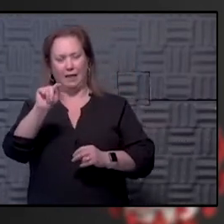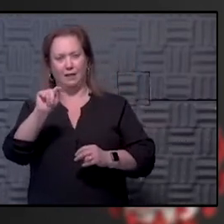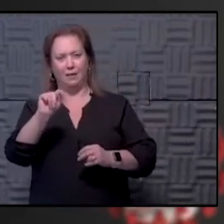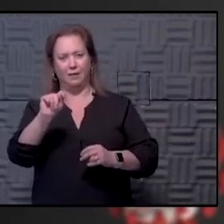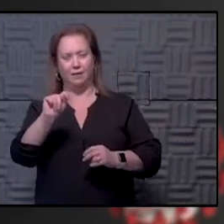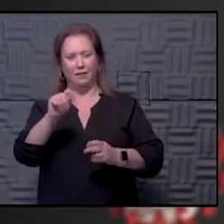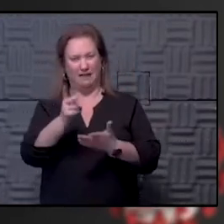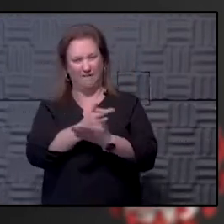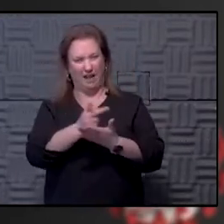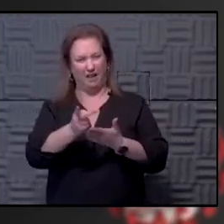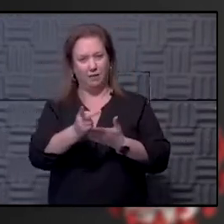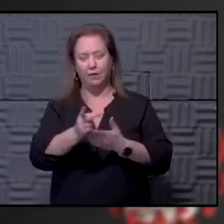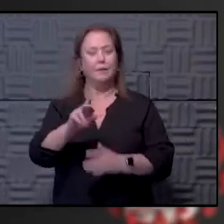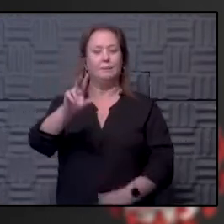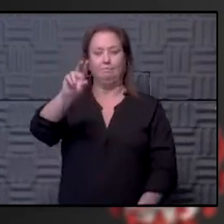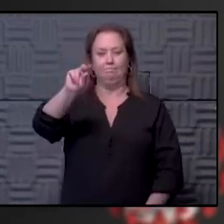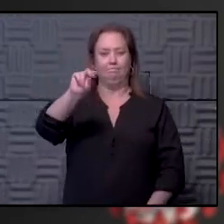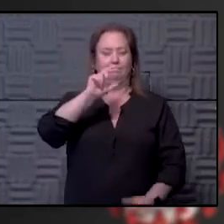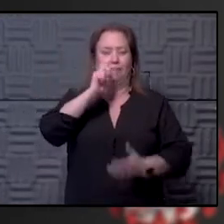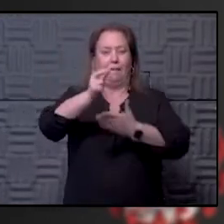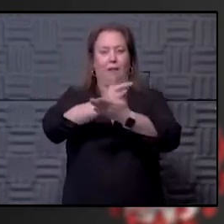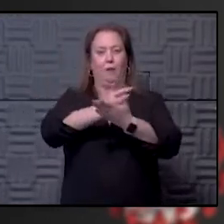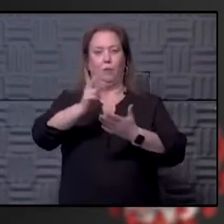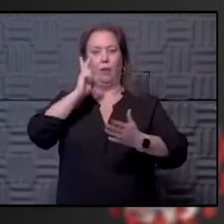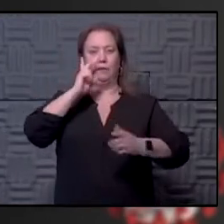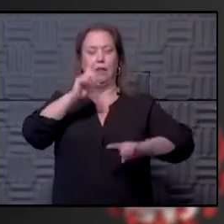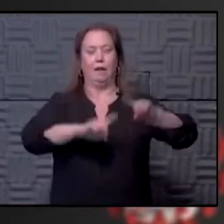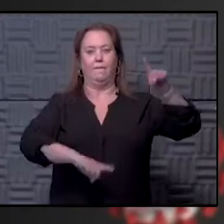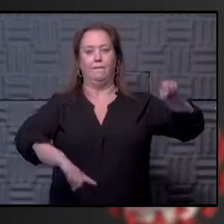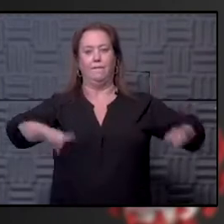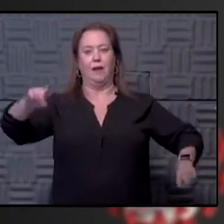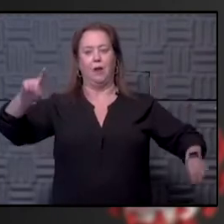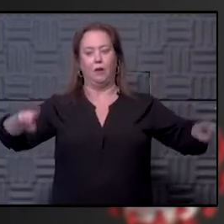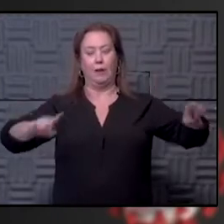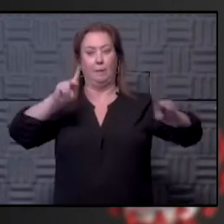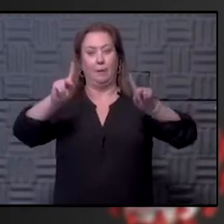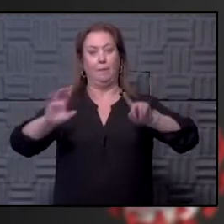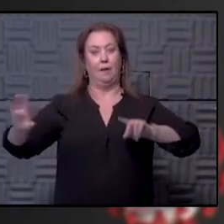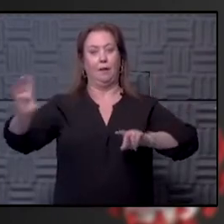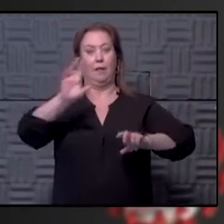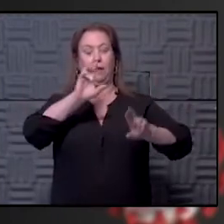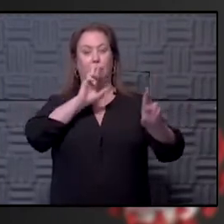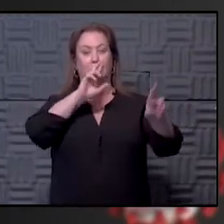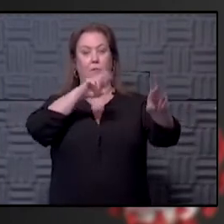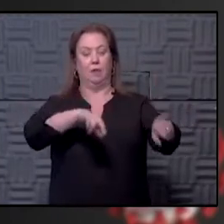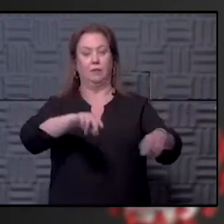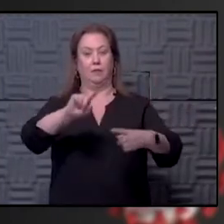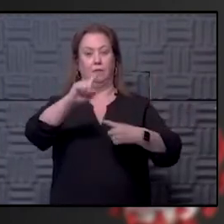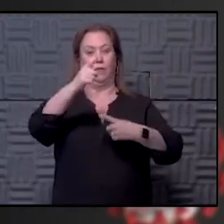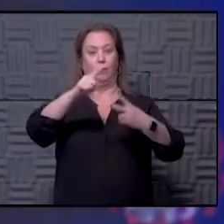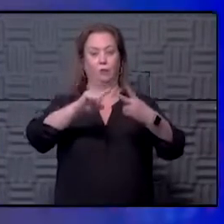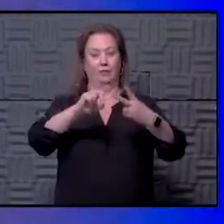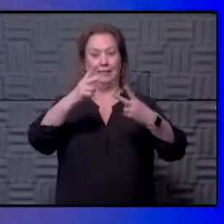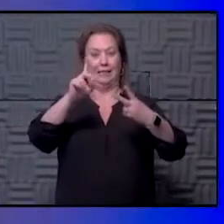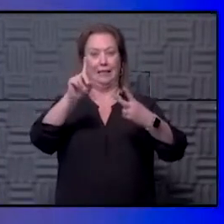absolutely has not failed. We have seen such a variance in people's response to first and second doses, but it doesn't mean anything